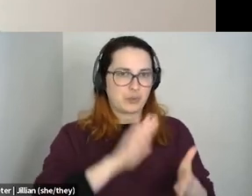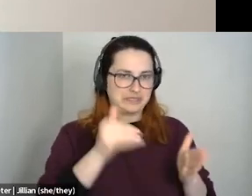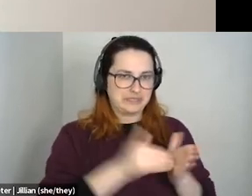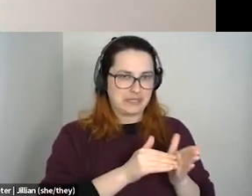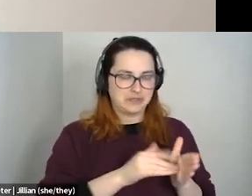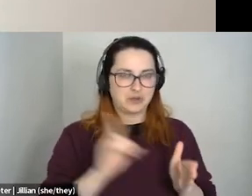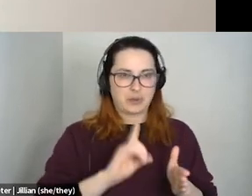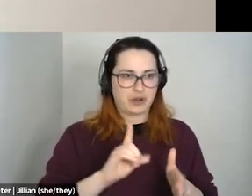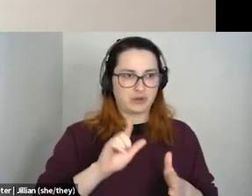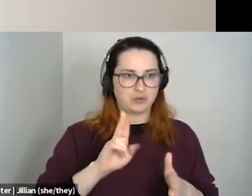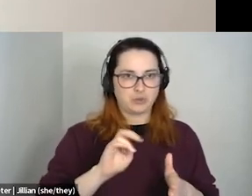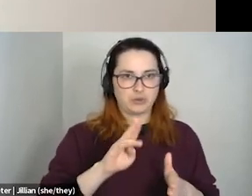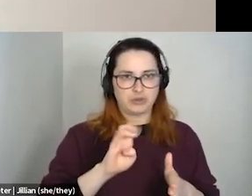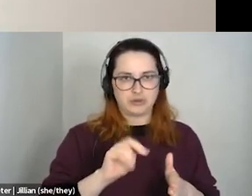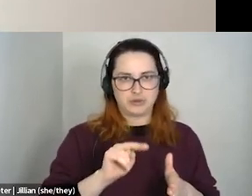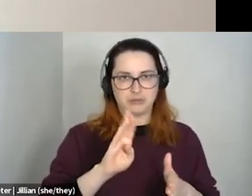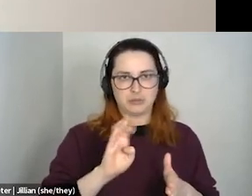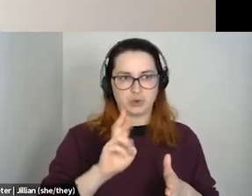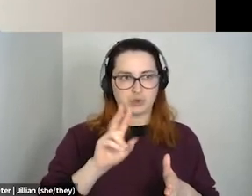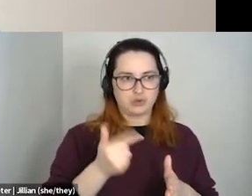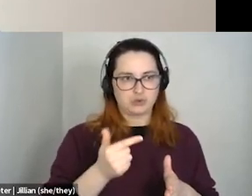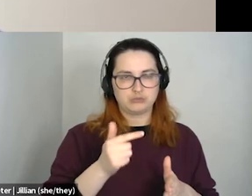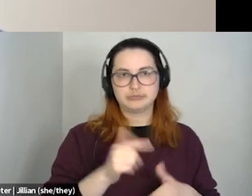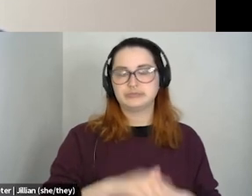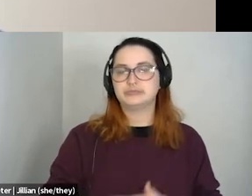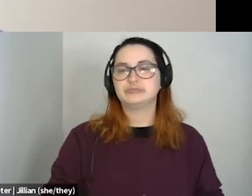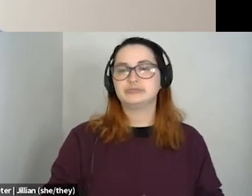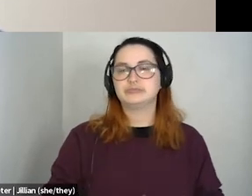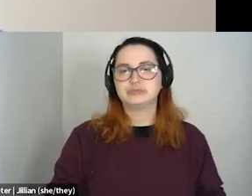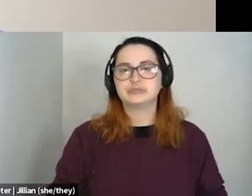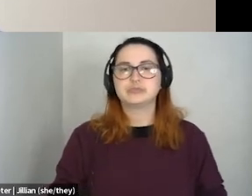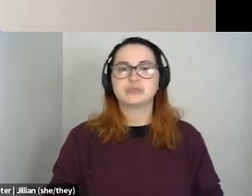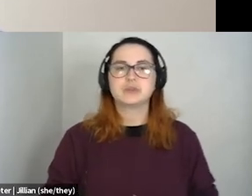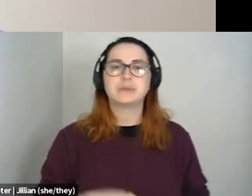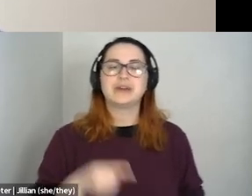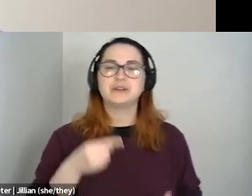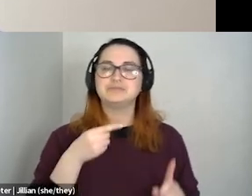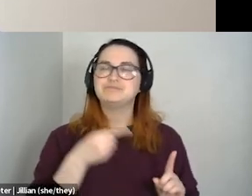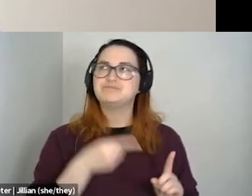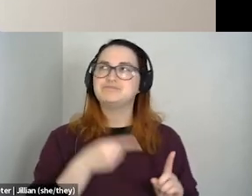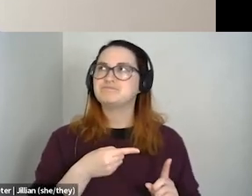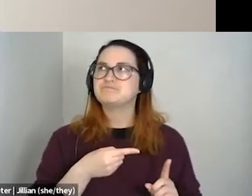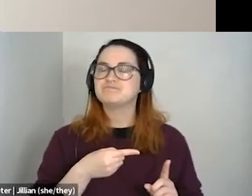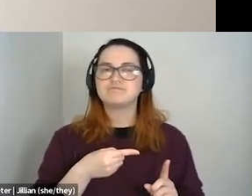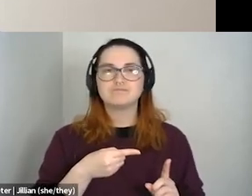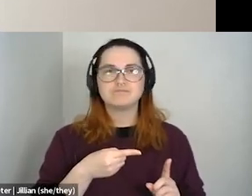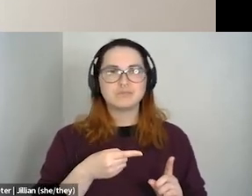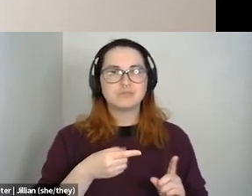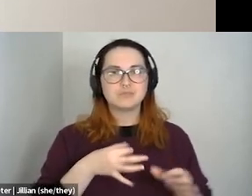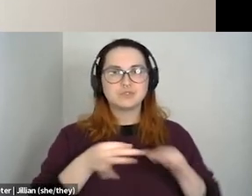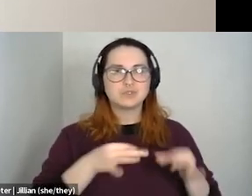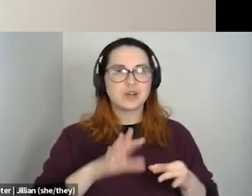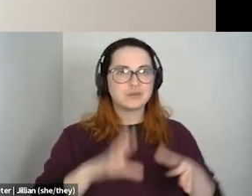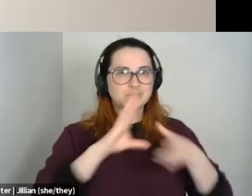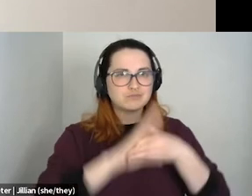um, and I've had this experience with other folks as well, um, um, was just like hearing the stories of what it was like growing up